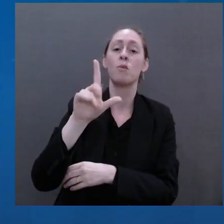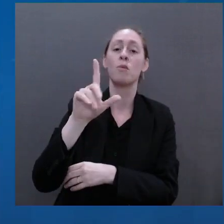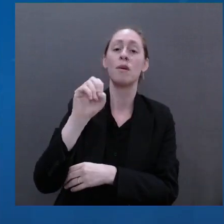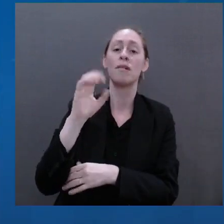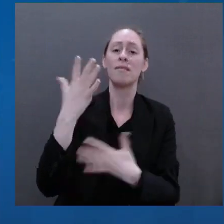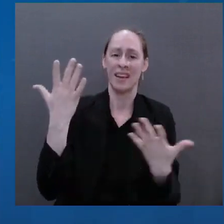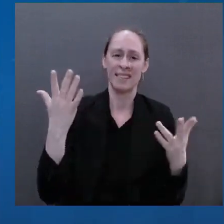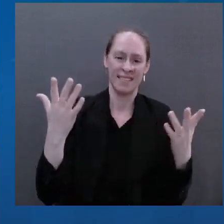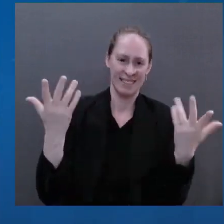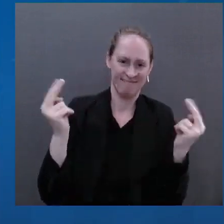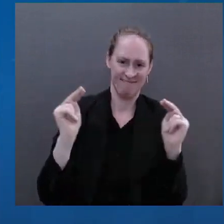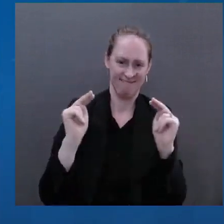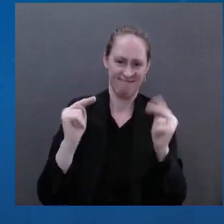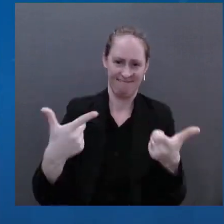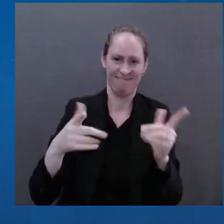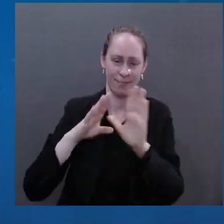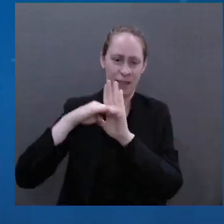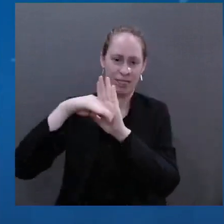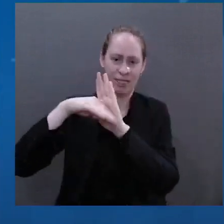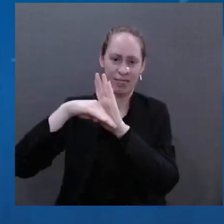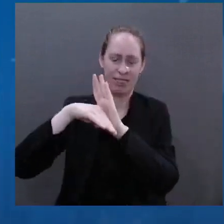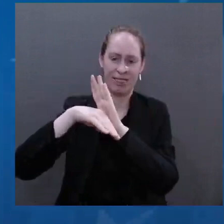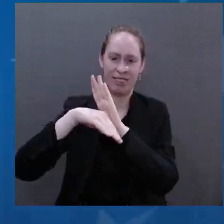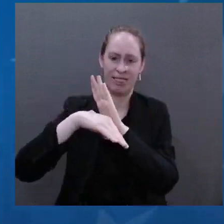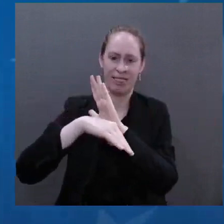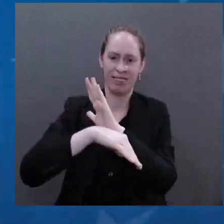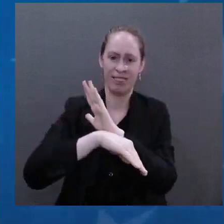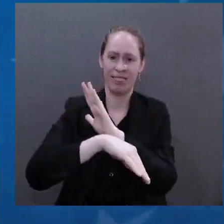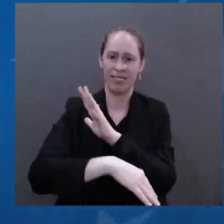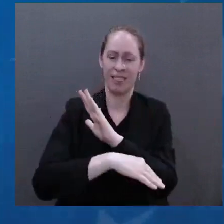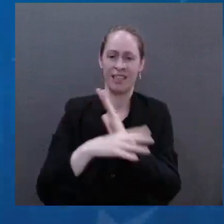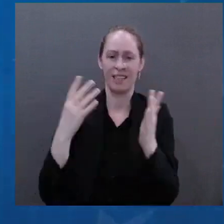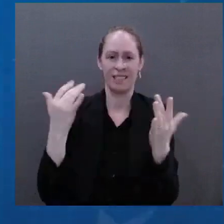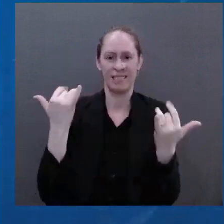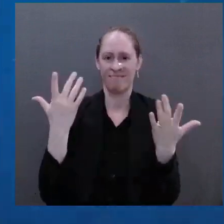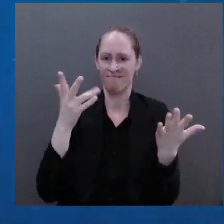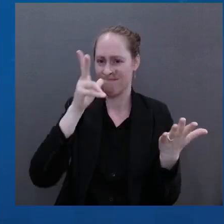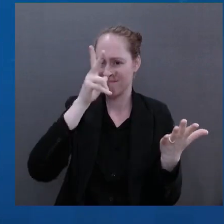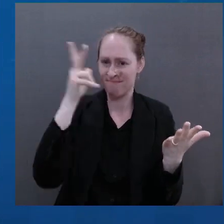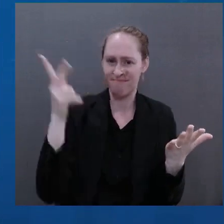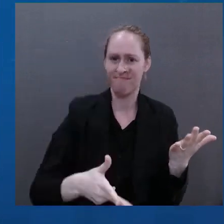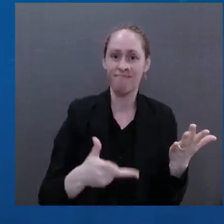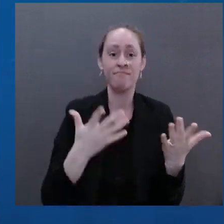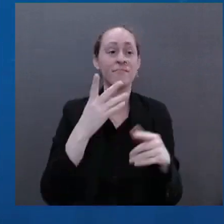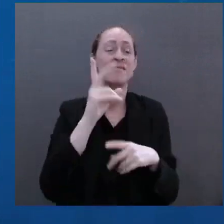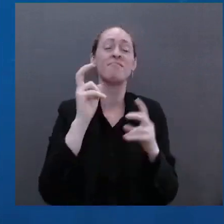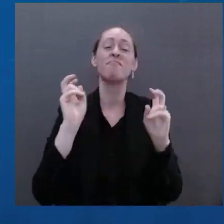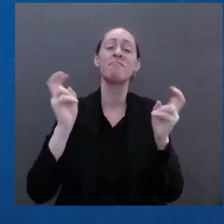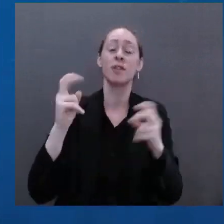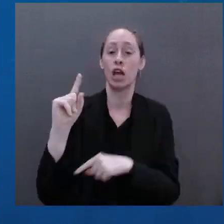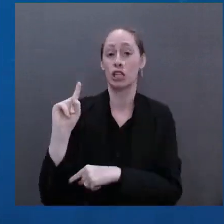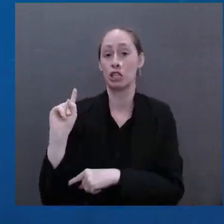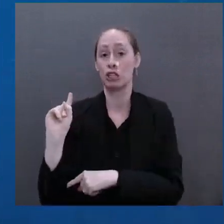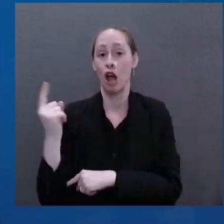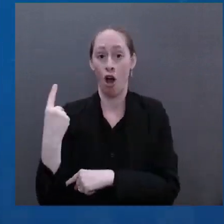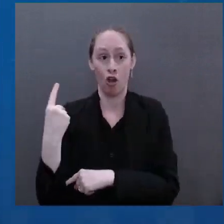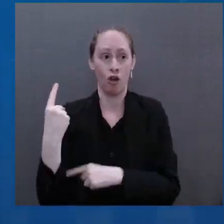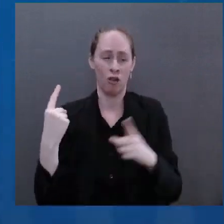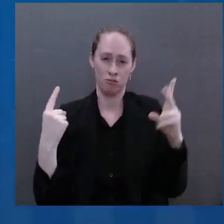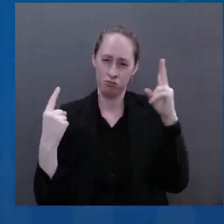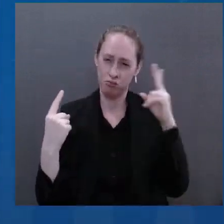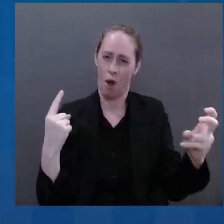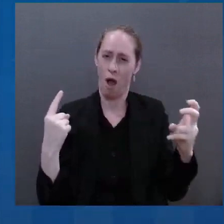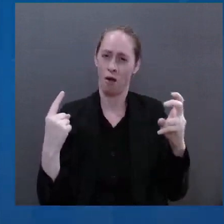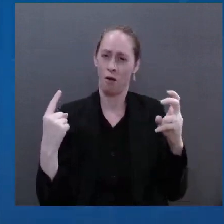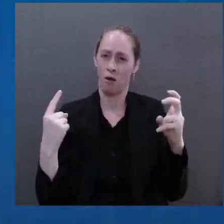$1. The economy is on track to be cut in half in the coming years. It was